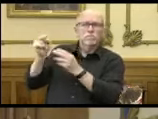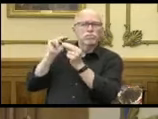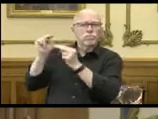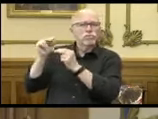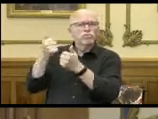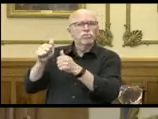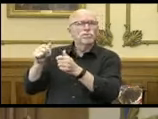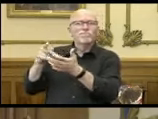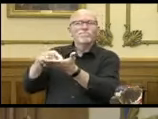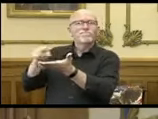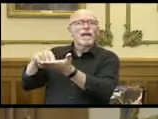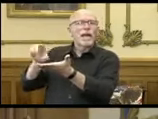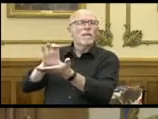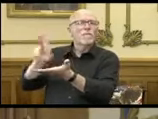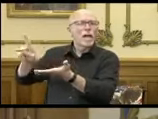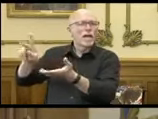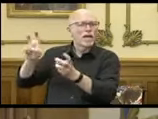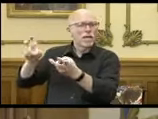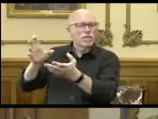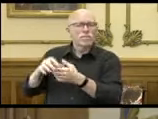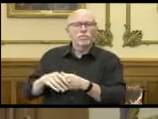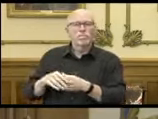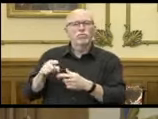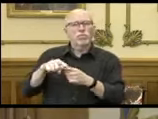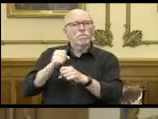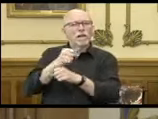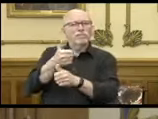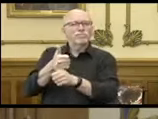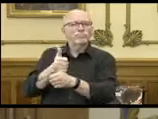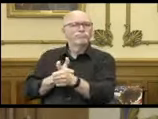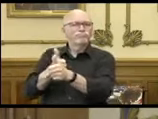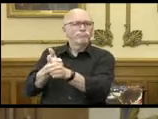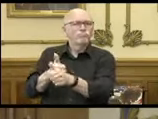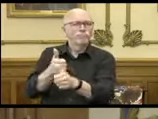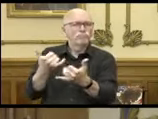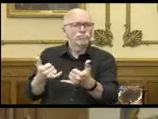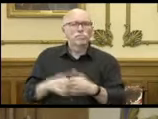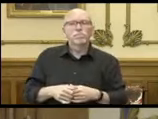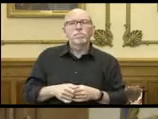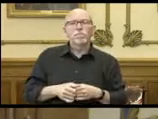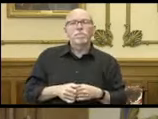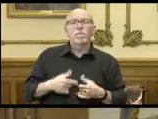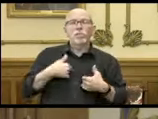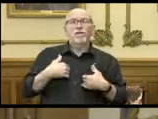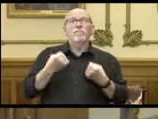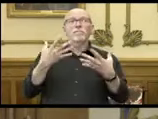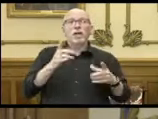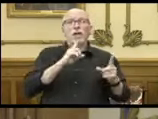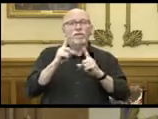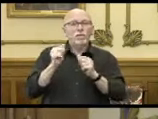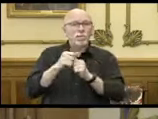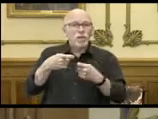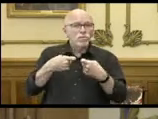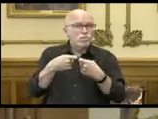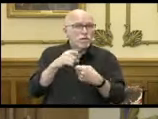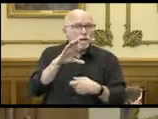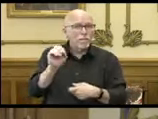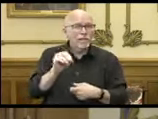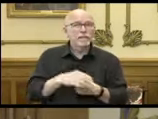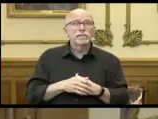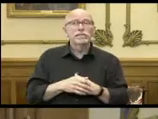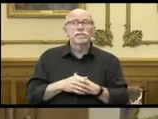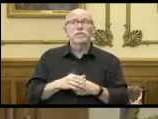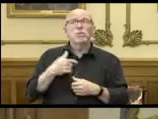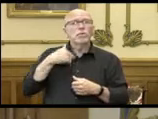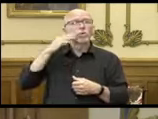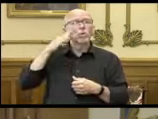work out some type of payment plan to bring yourself current. We've had a lot of conversations with a lot of our utility companies and